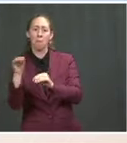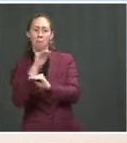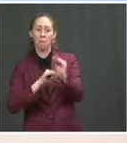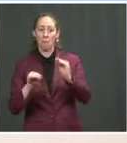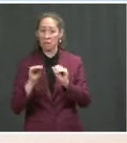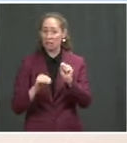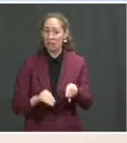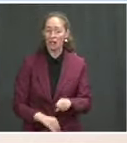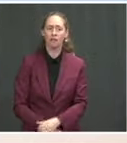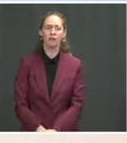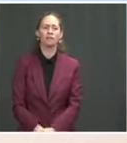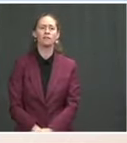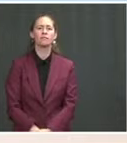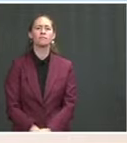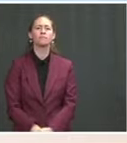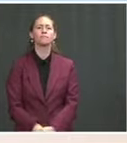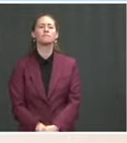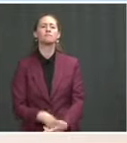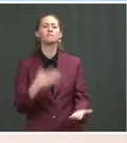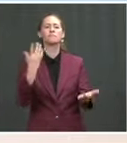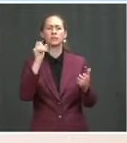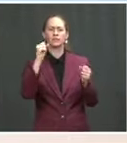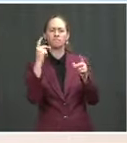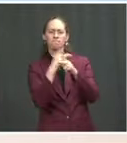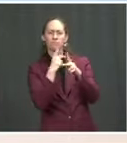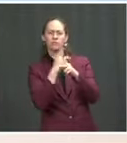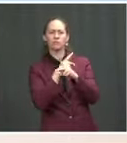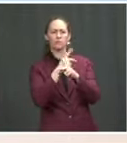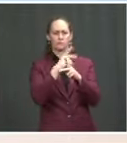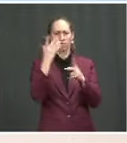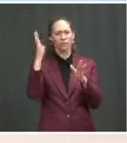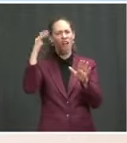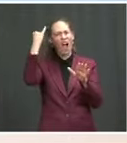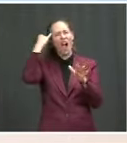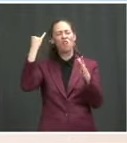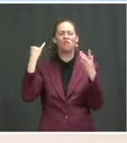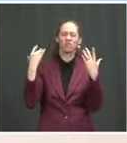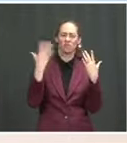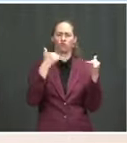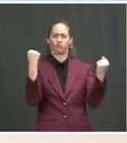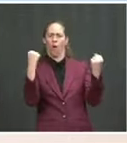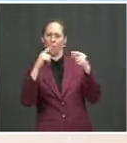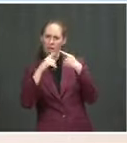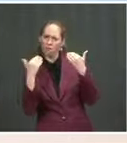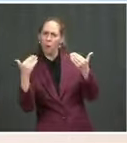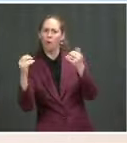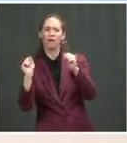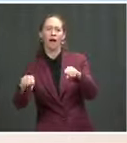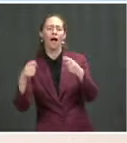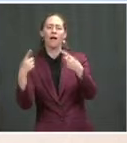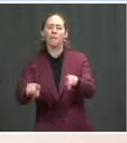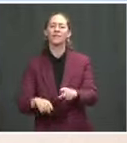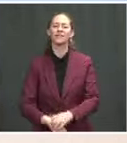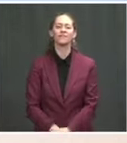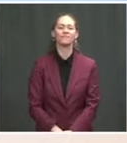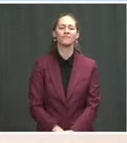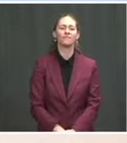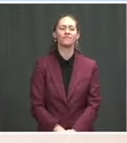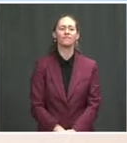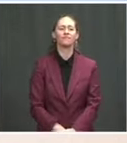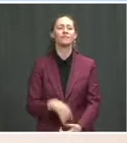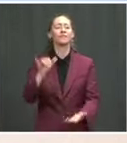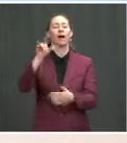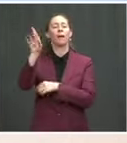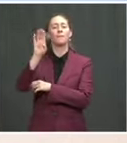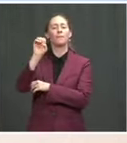forward. On Medicare, does the President support Bernie Sanders' proposal to include dental and vision in Medicare?